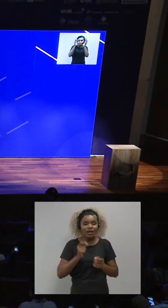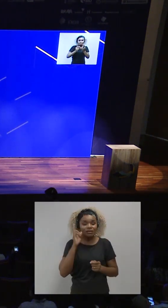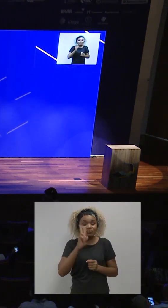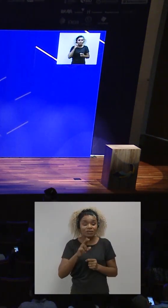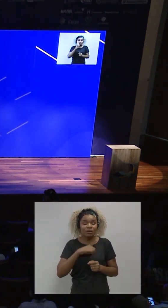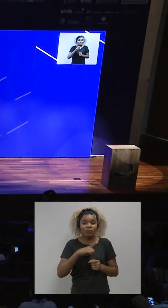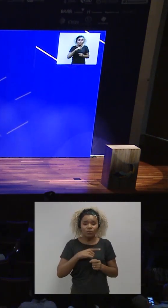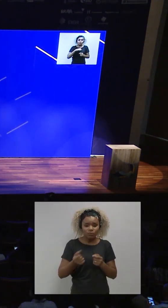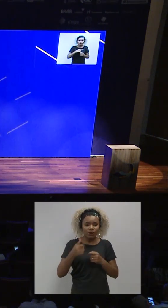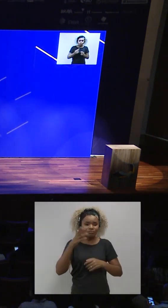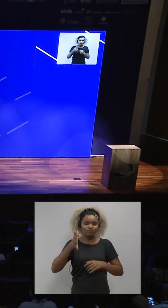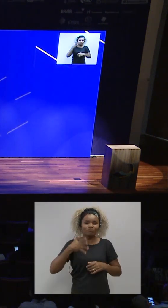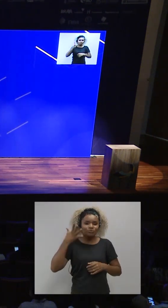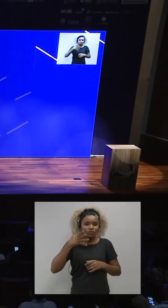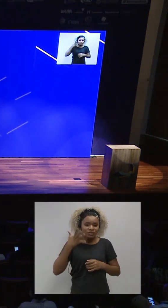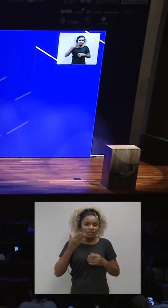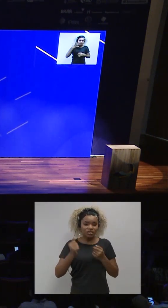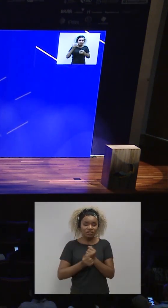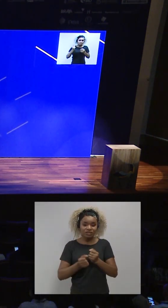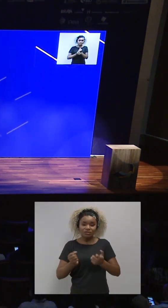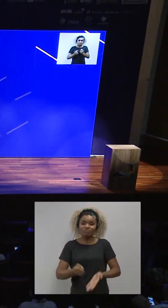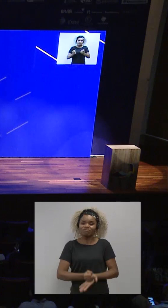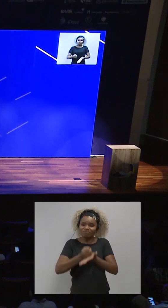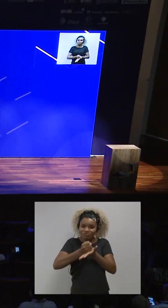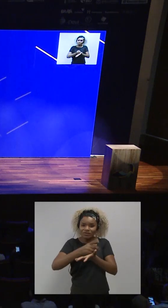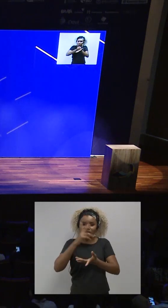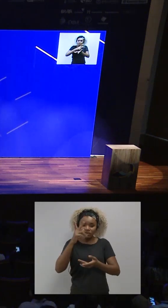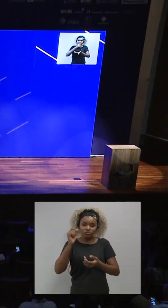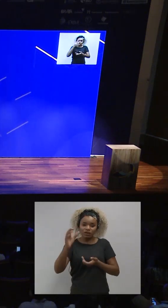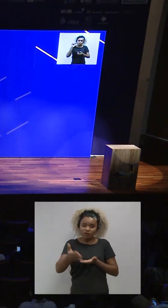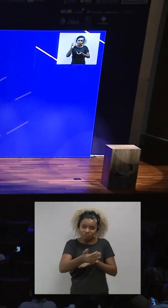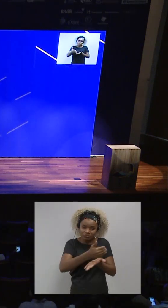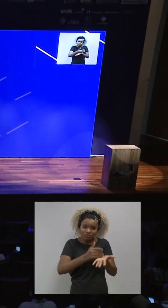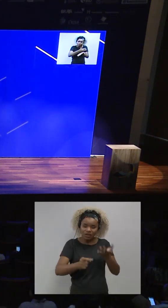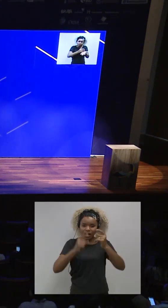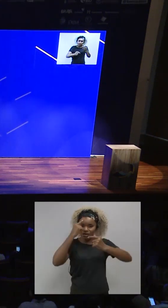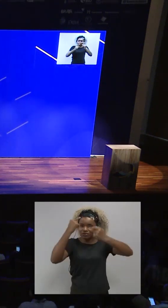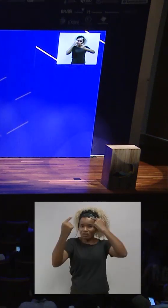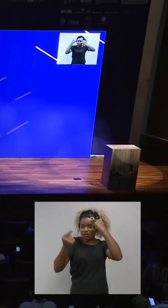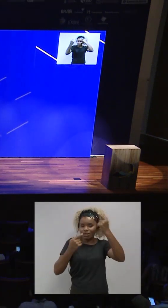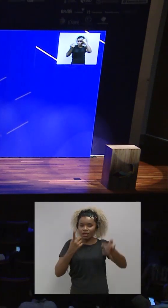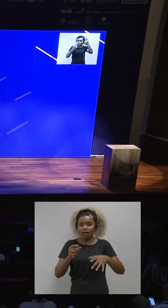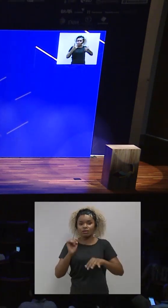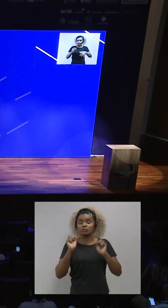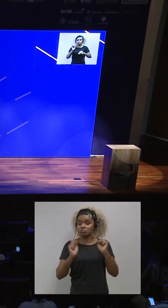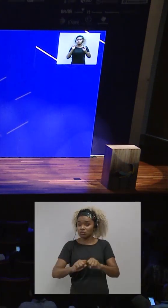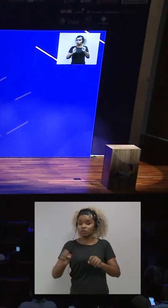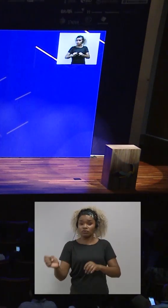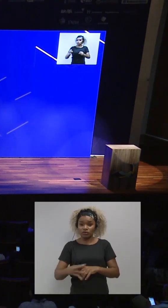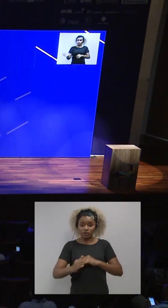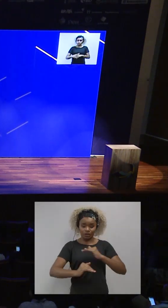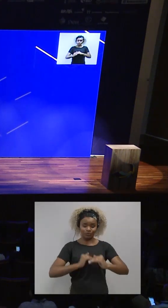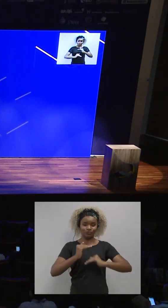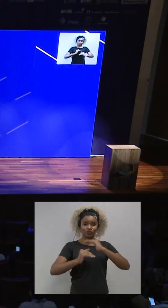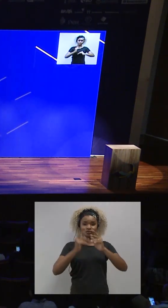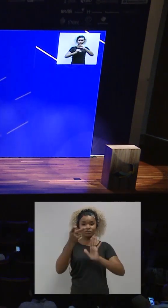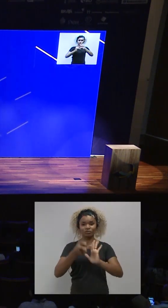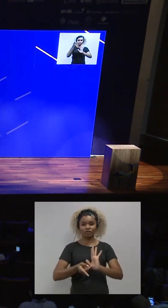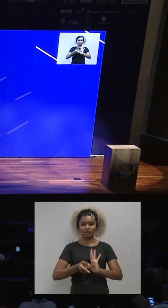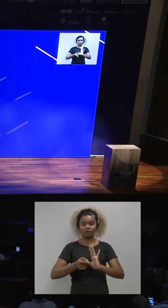opened and have a policy of incentivization to